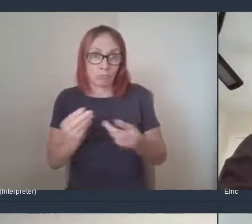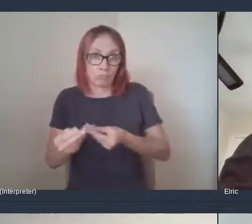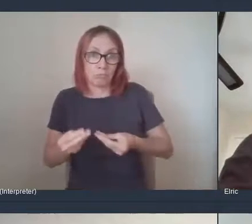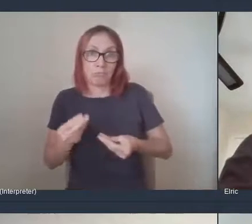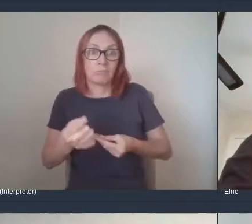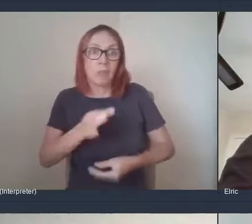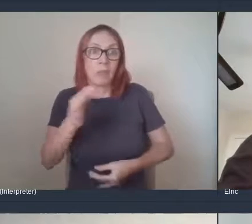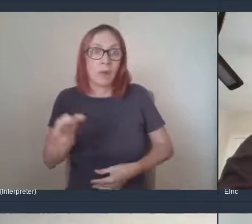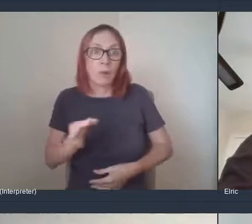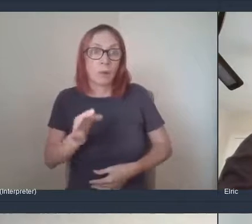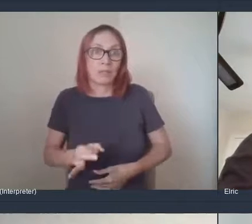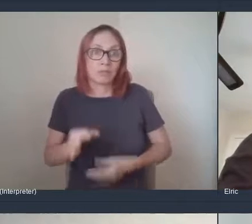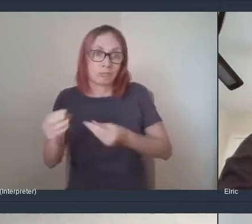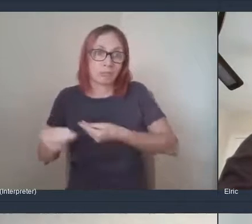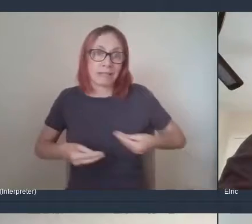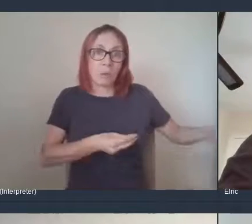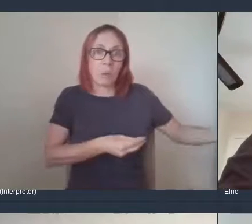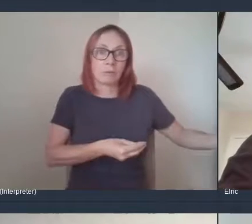afterwards.